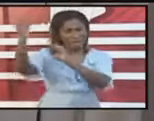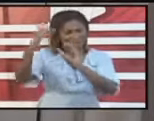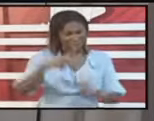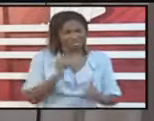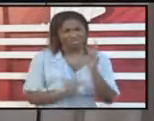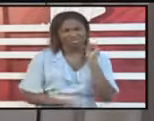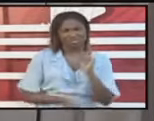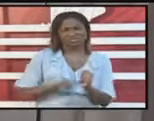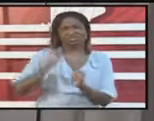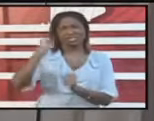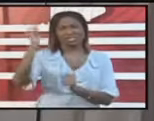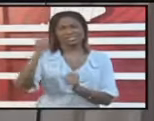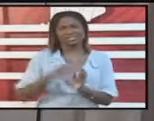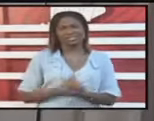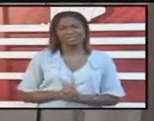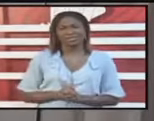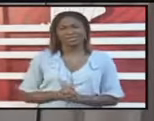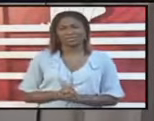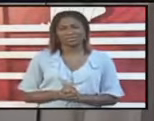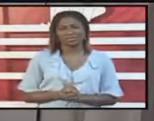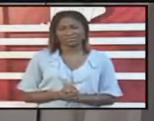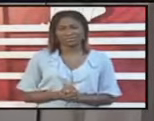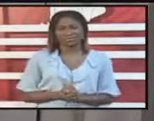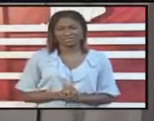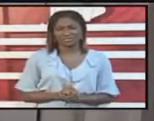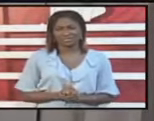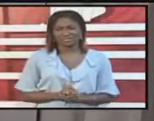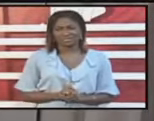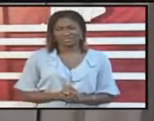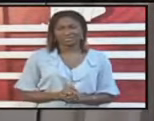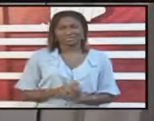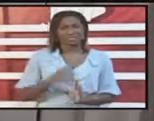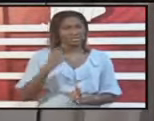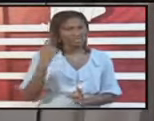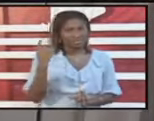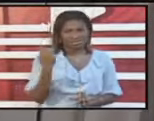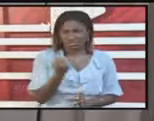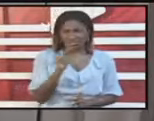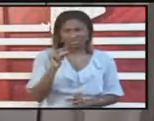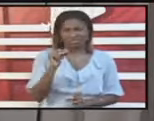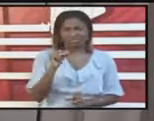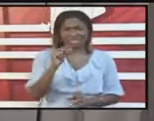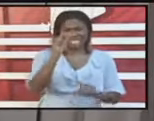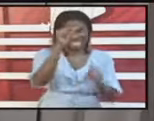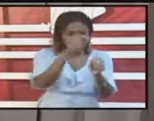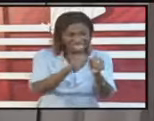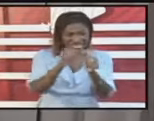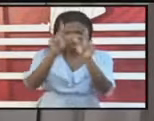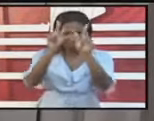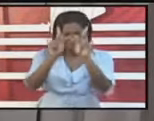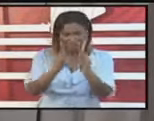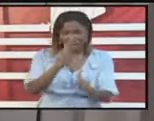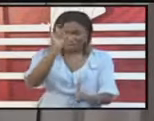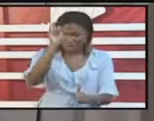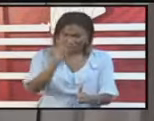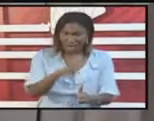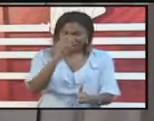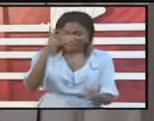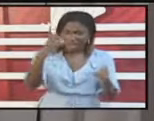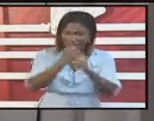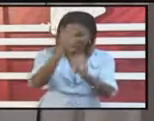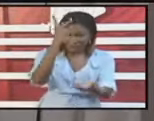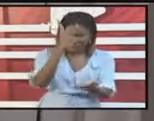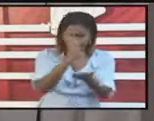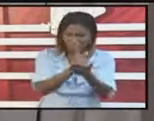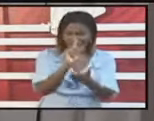bring persons back into Trinidad and Tobago without the individuals getting our prior approval. The last thing I'd like to say, with